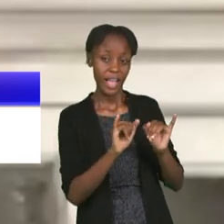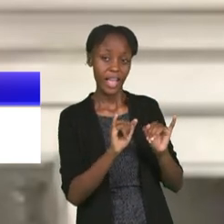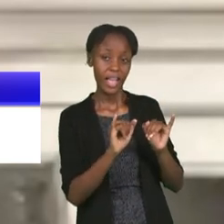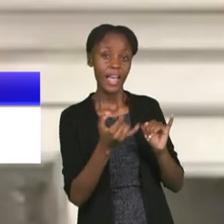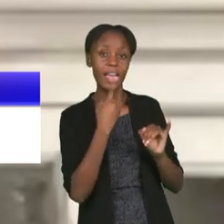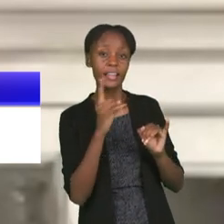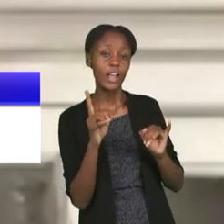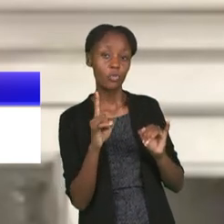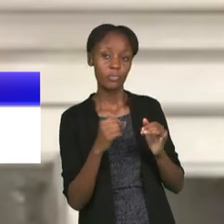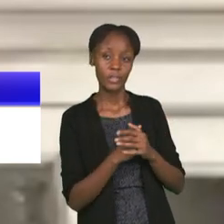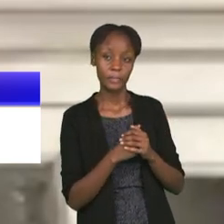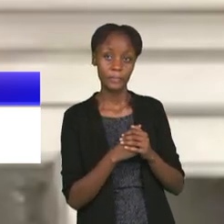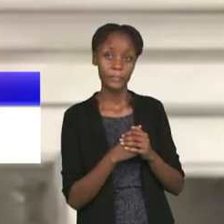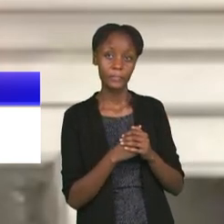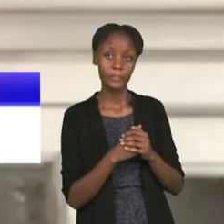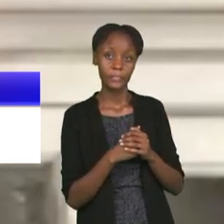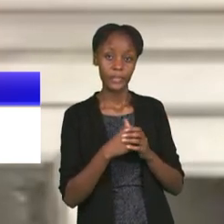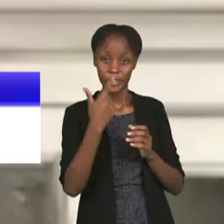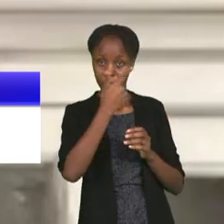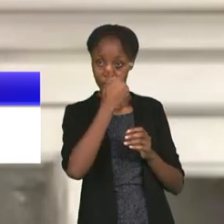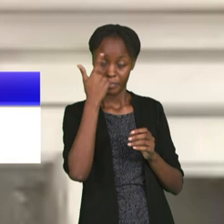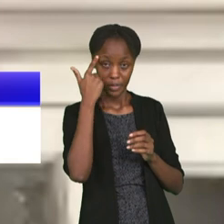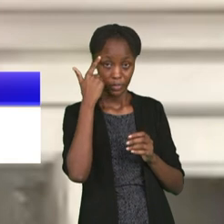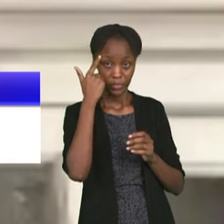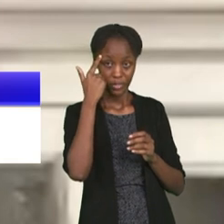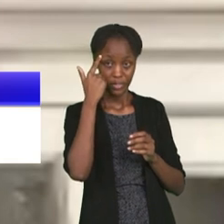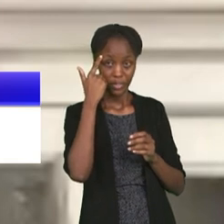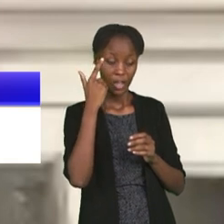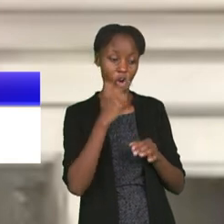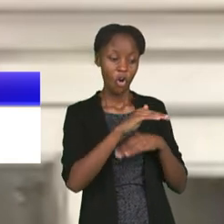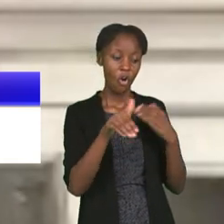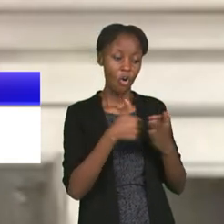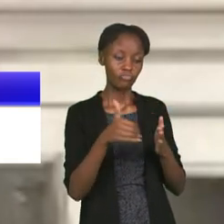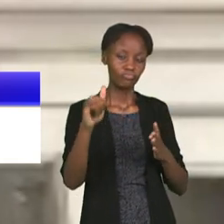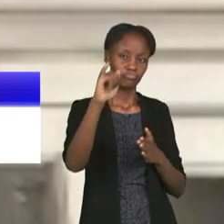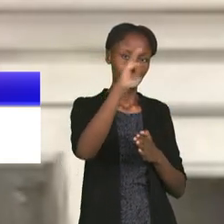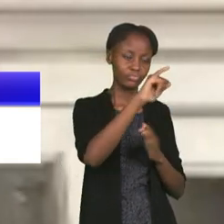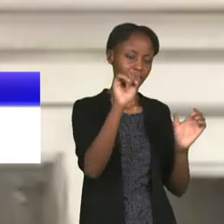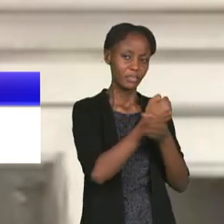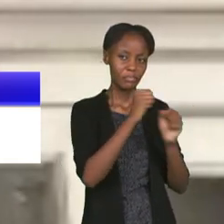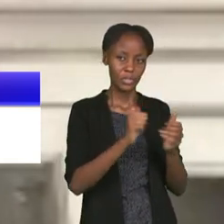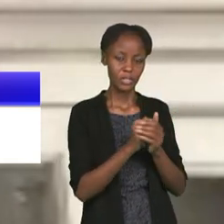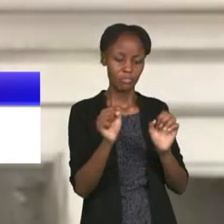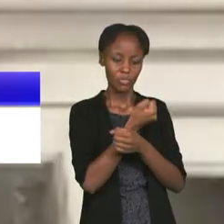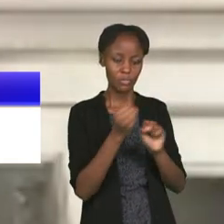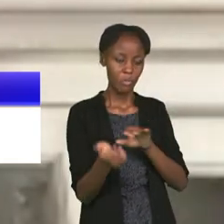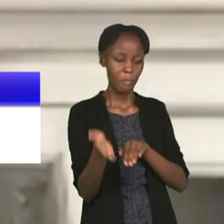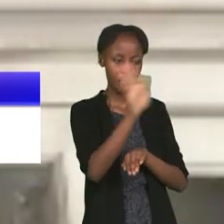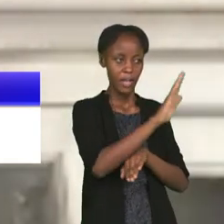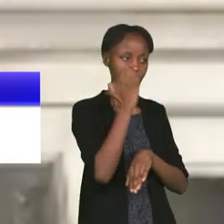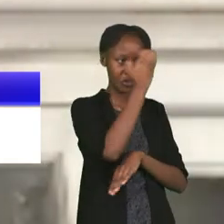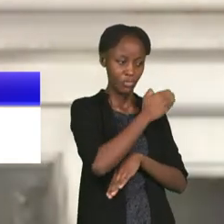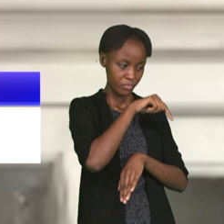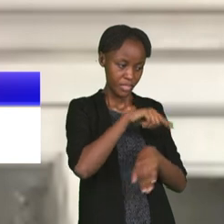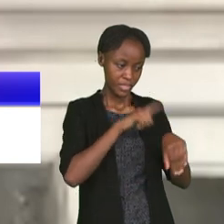because the borders are closed and it's difficult to come back in Europe at this time.